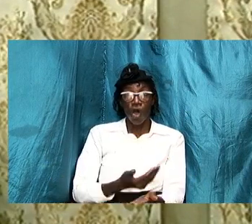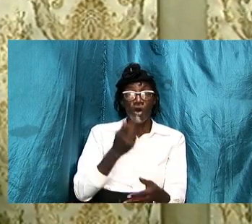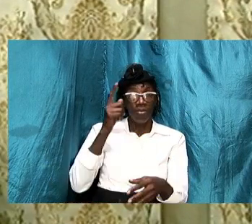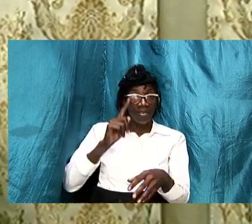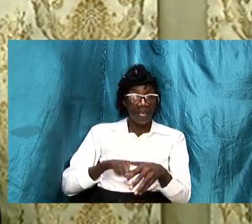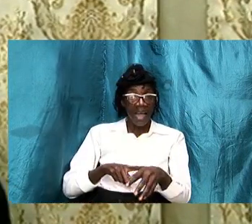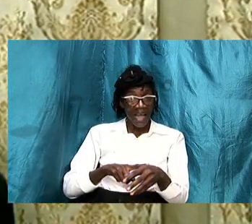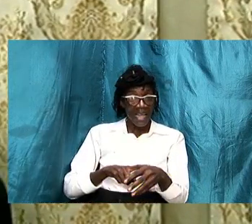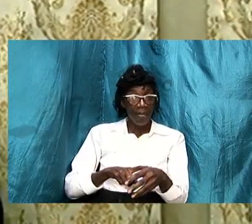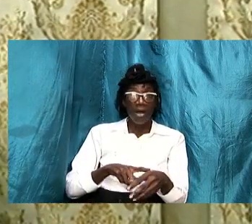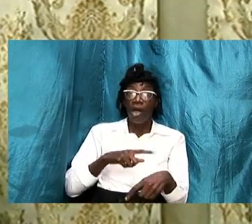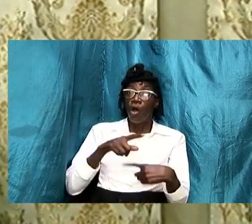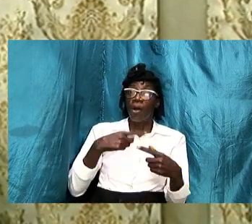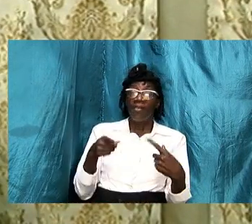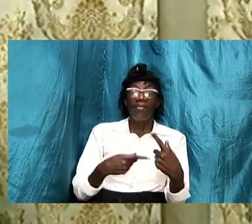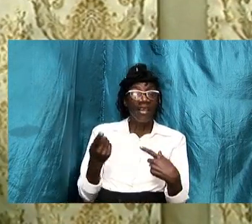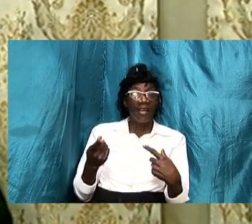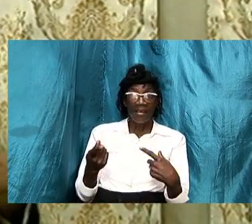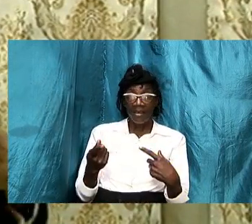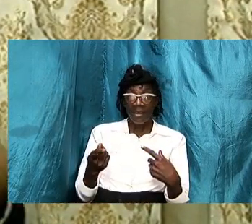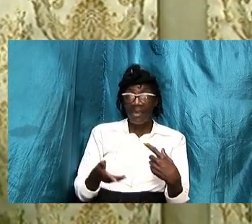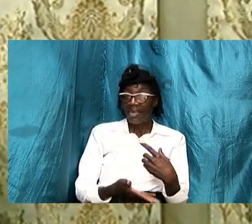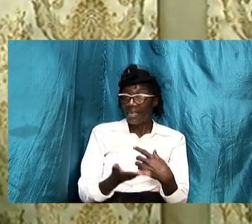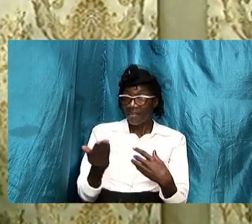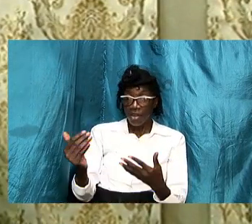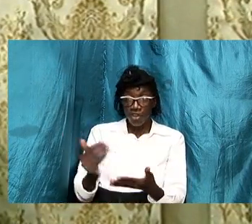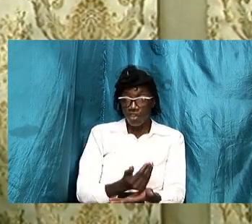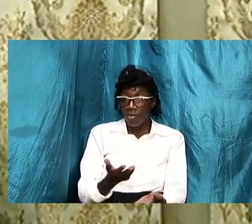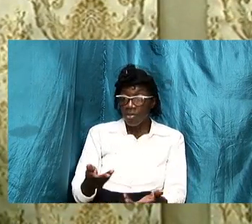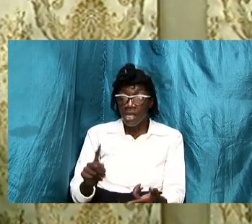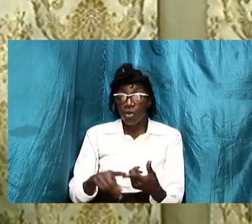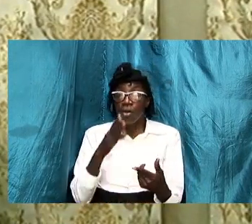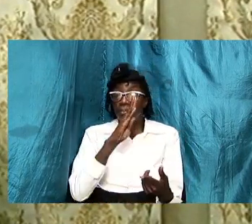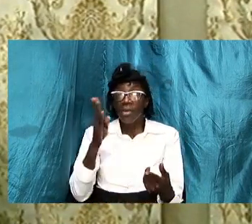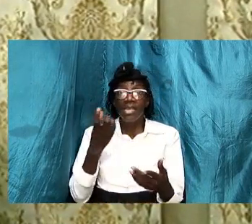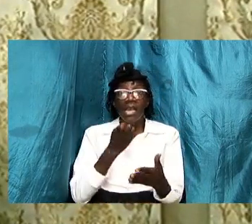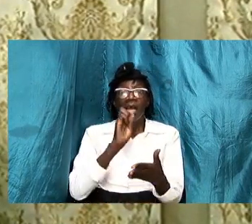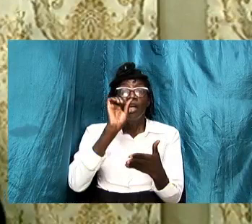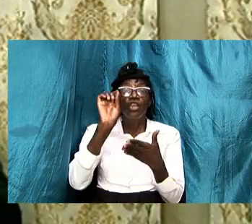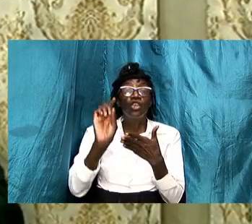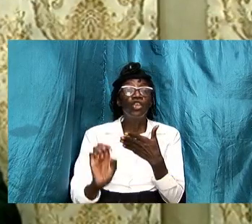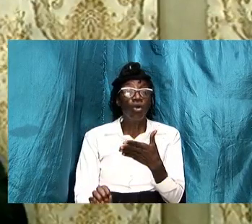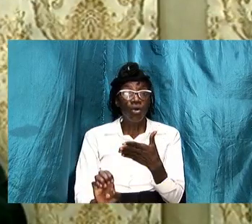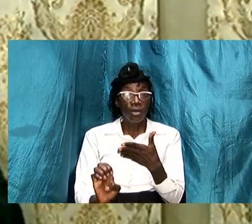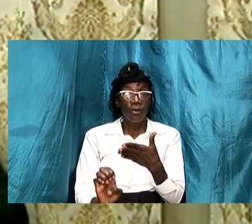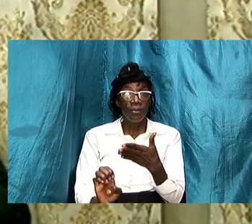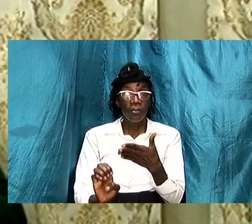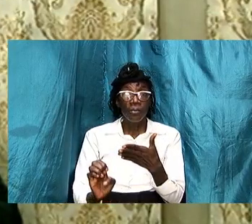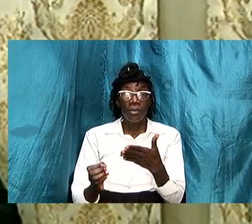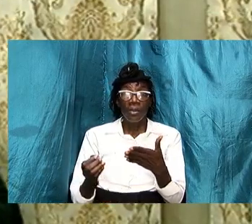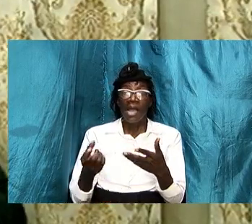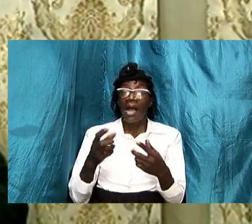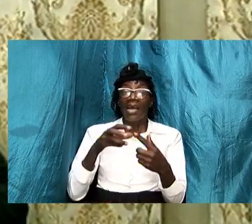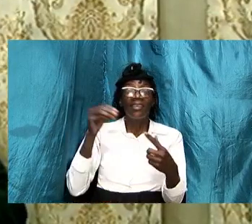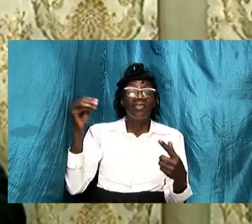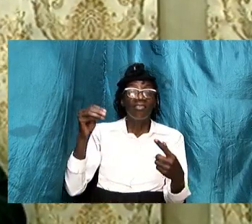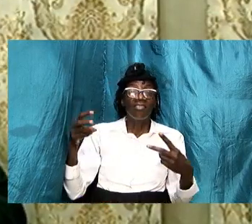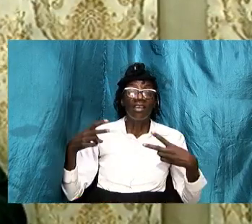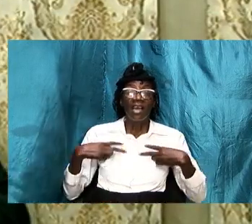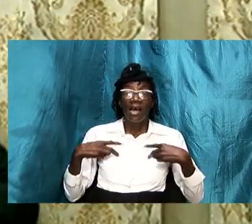and if there is a stalemate if there is a time when it is gridlocked and a decision has to be made